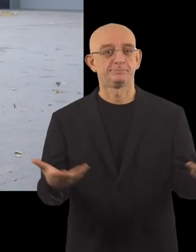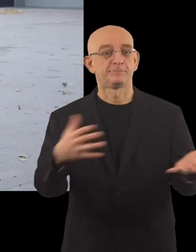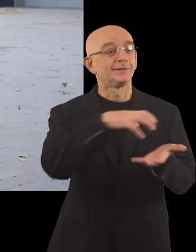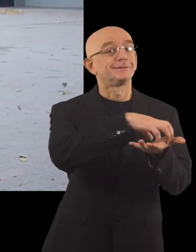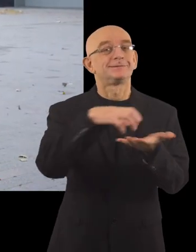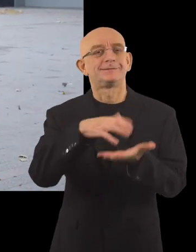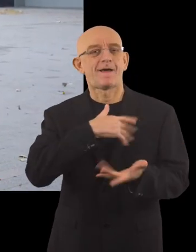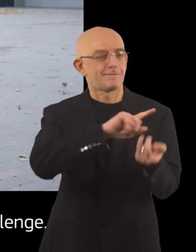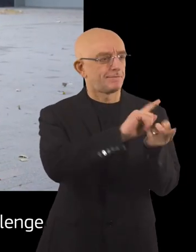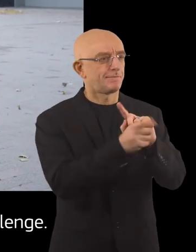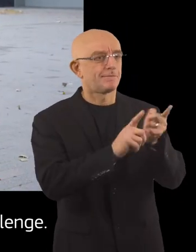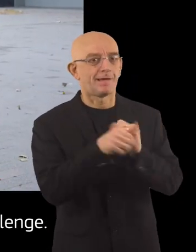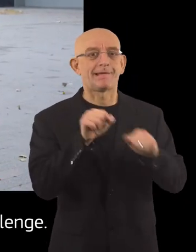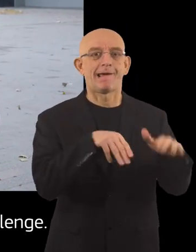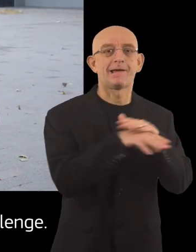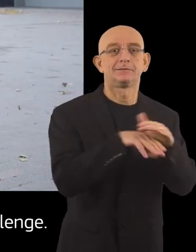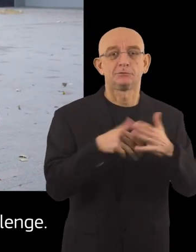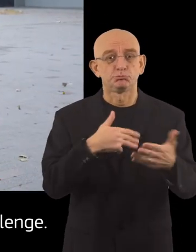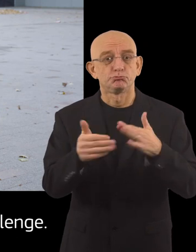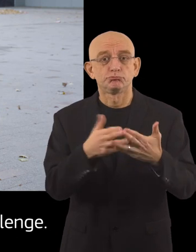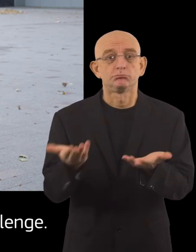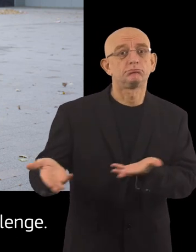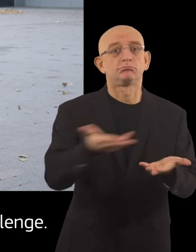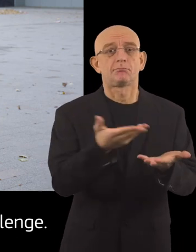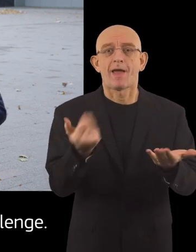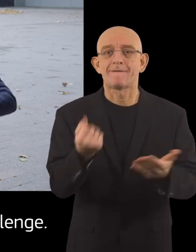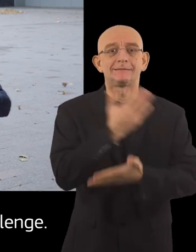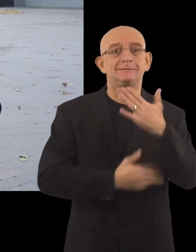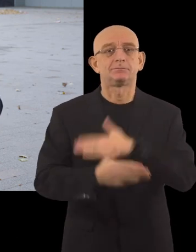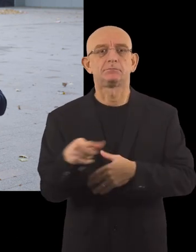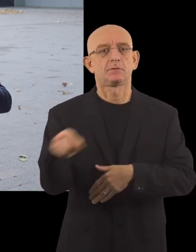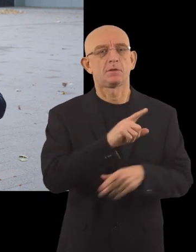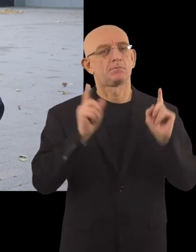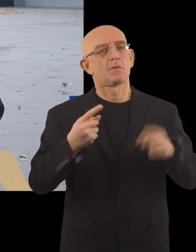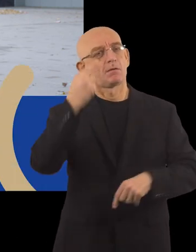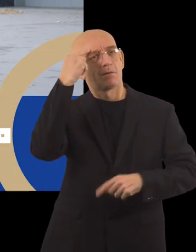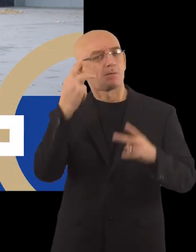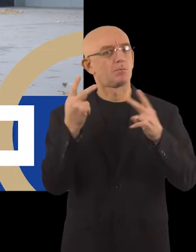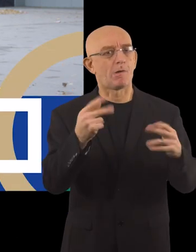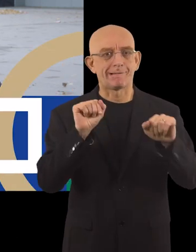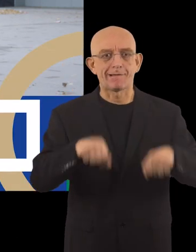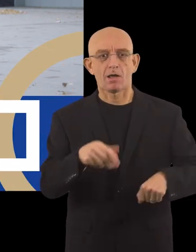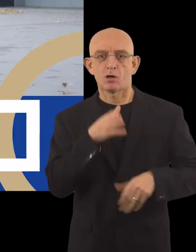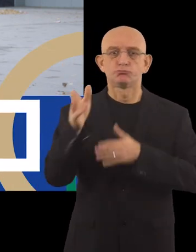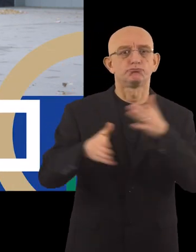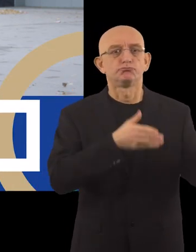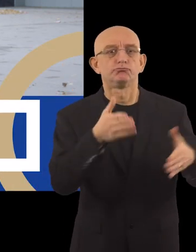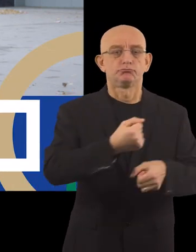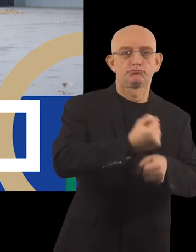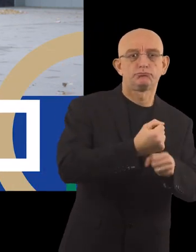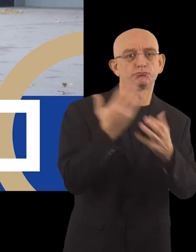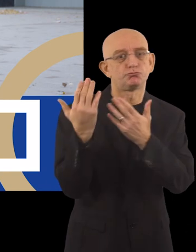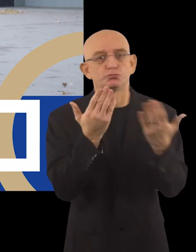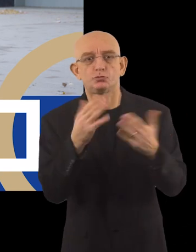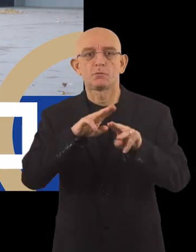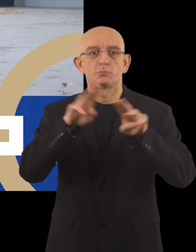Making our cities accessible, no matter what disability you have, is a challenge. But important, everyone should be able to visit work, schools or